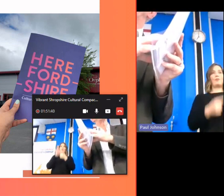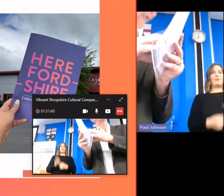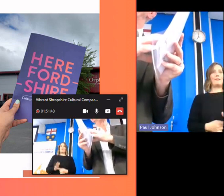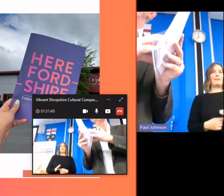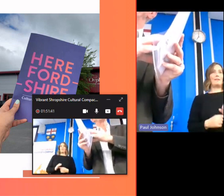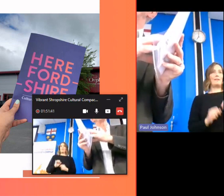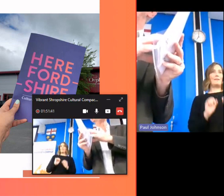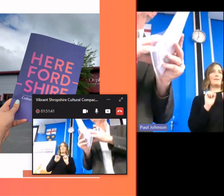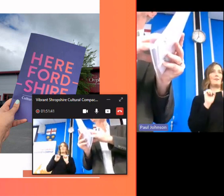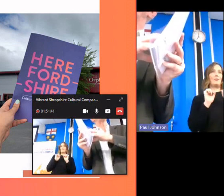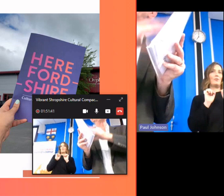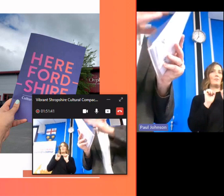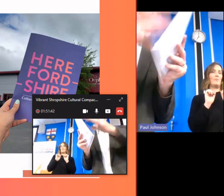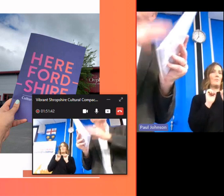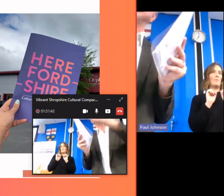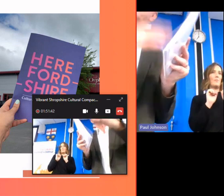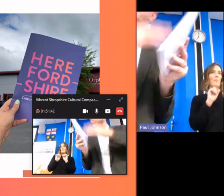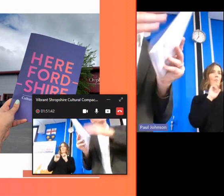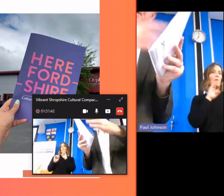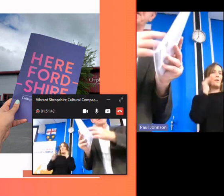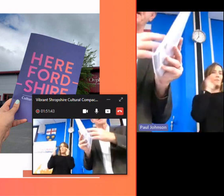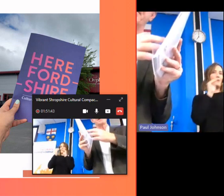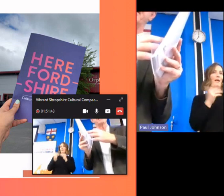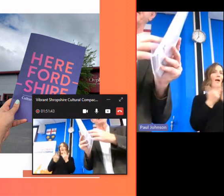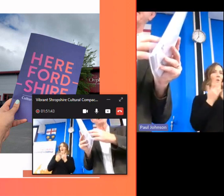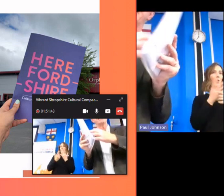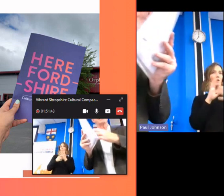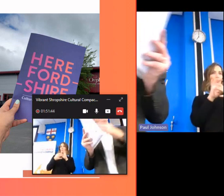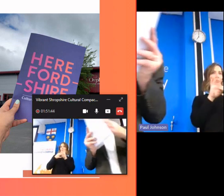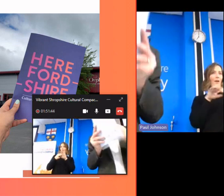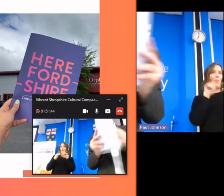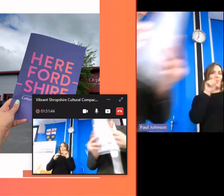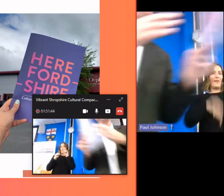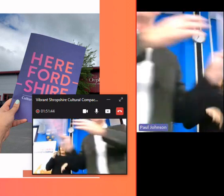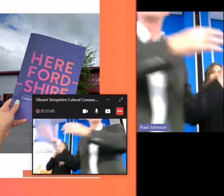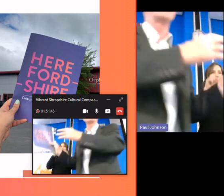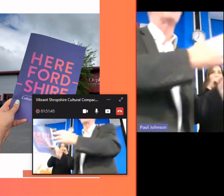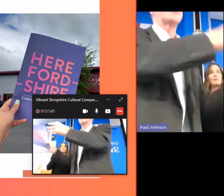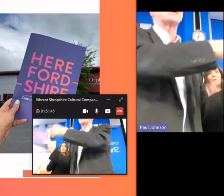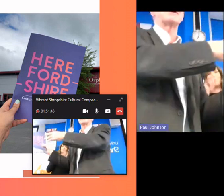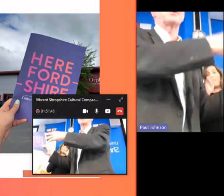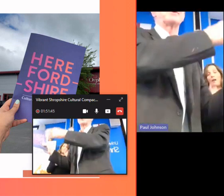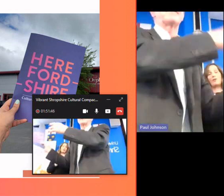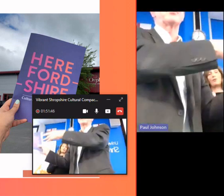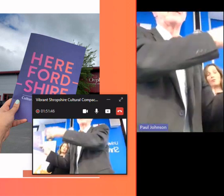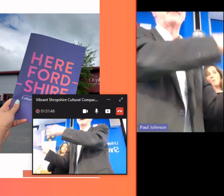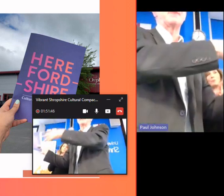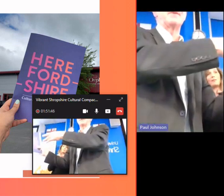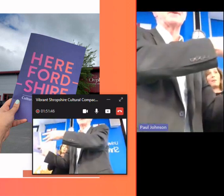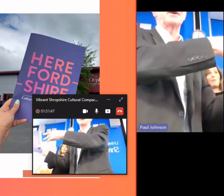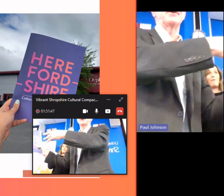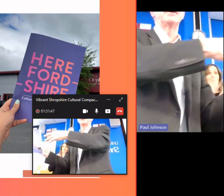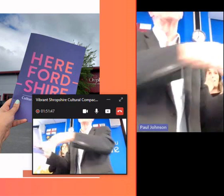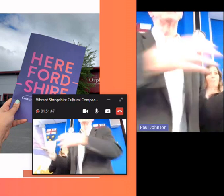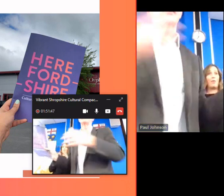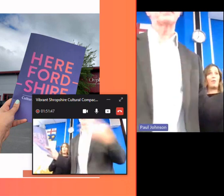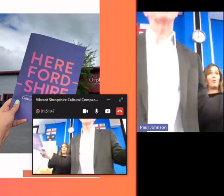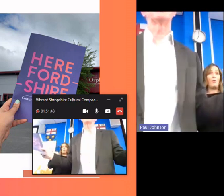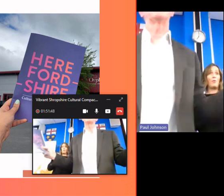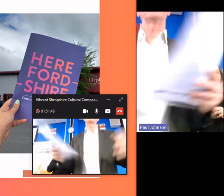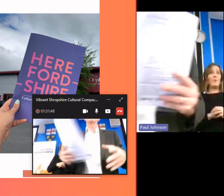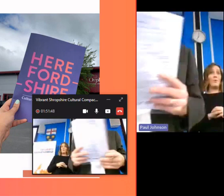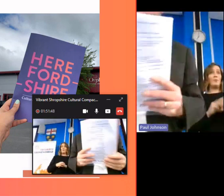your um you know priorities and so on and how can we work together and you can't assume that it was as it was four or five months ago